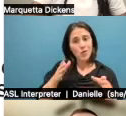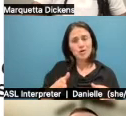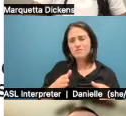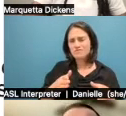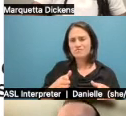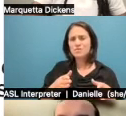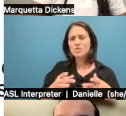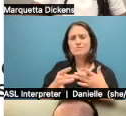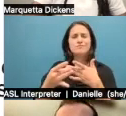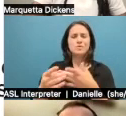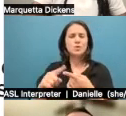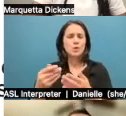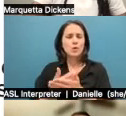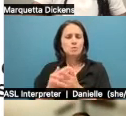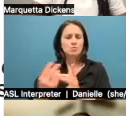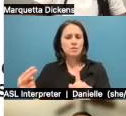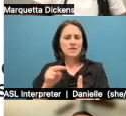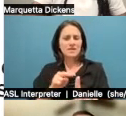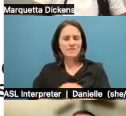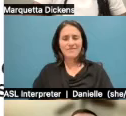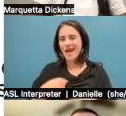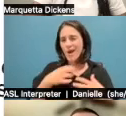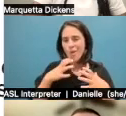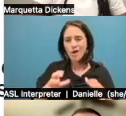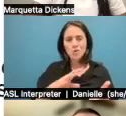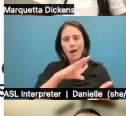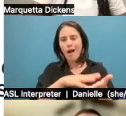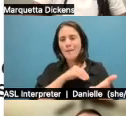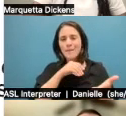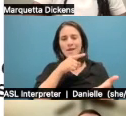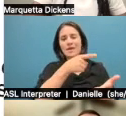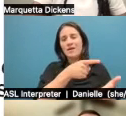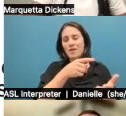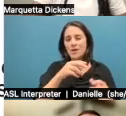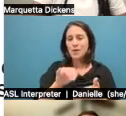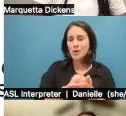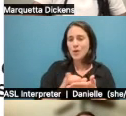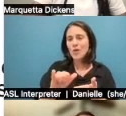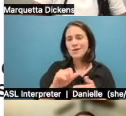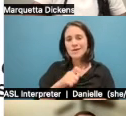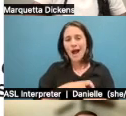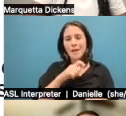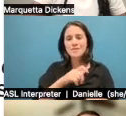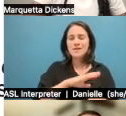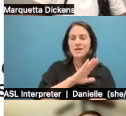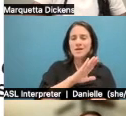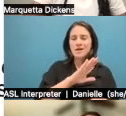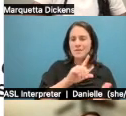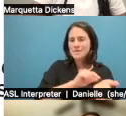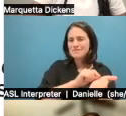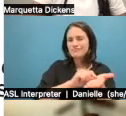Post has written about Princeville or the story of the New York Times has written a dozen times about Princeville. I want to show something new and advance understanding.